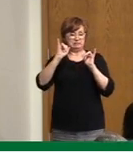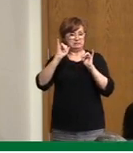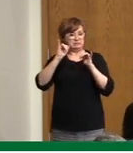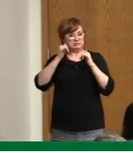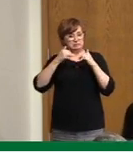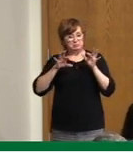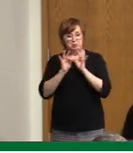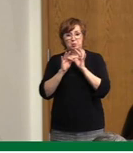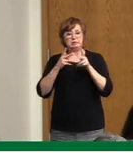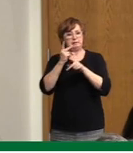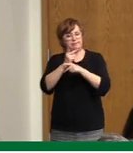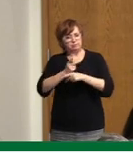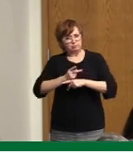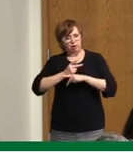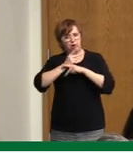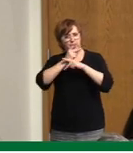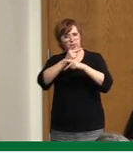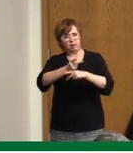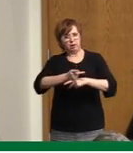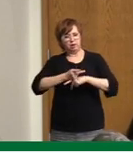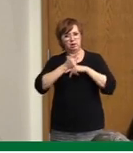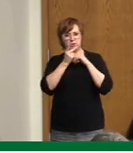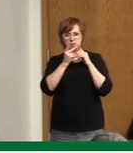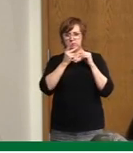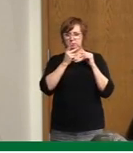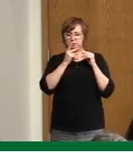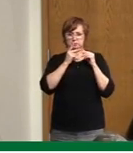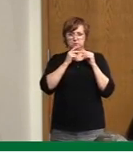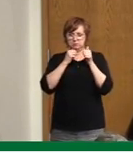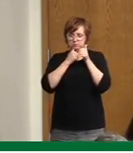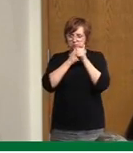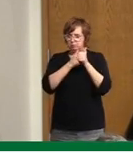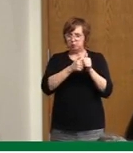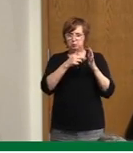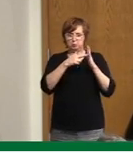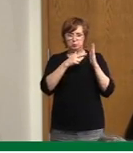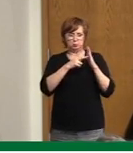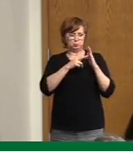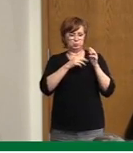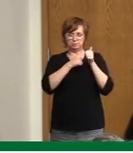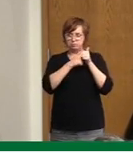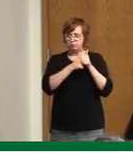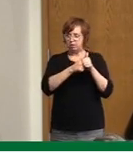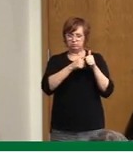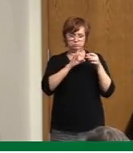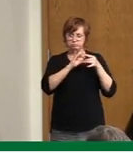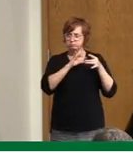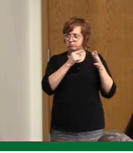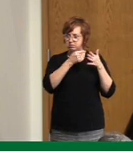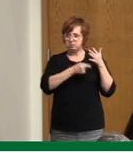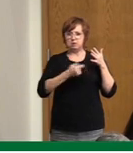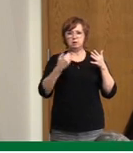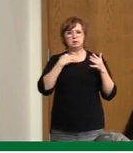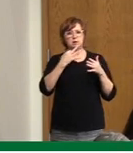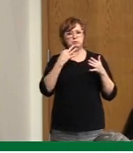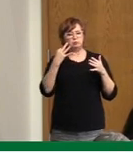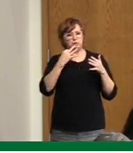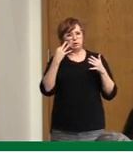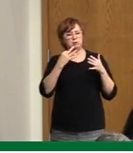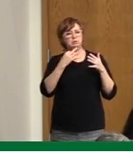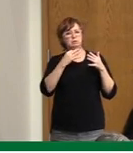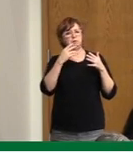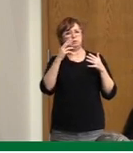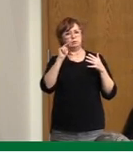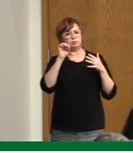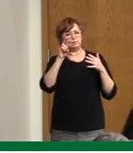being. We need to observe all the additional orders and guidelines that are put in place on Friday, November